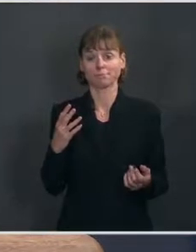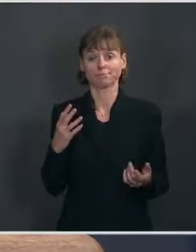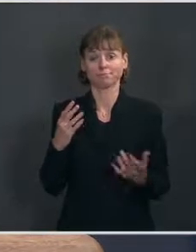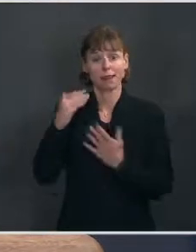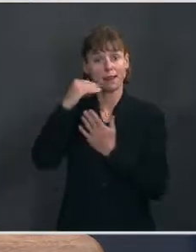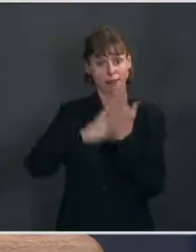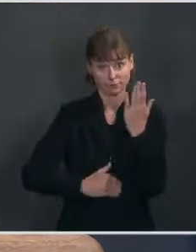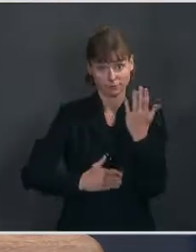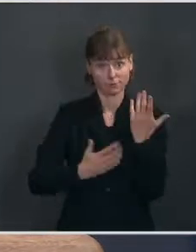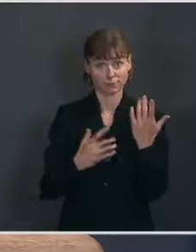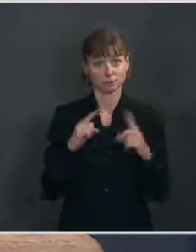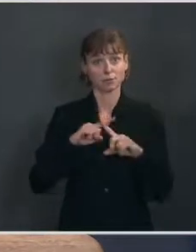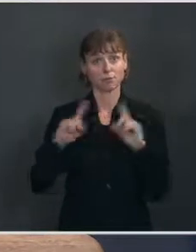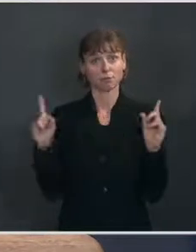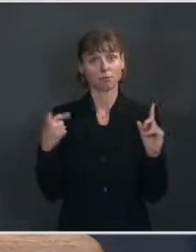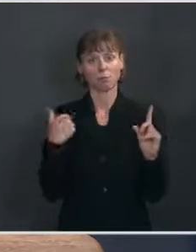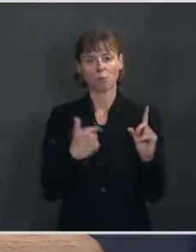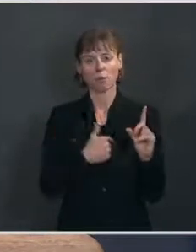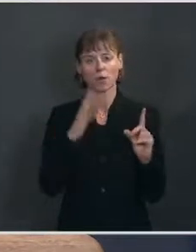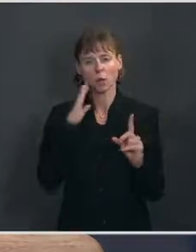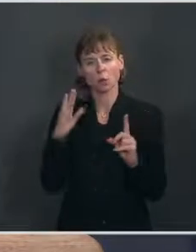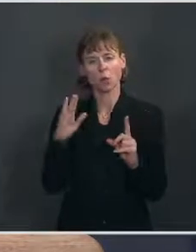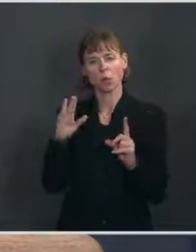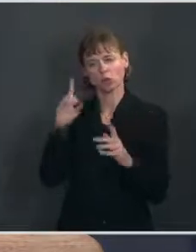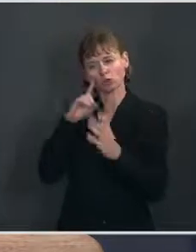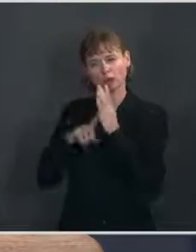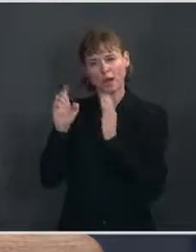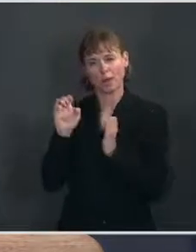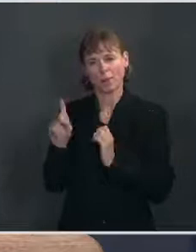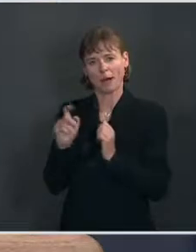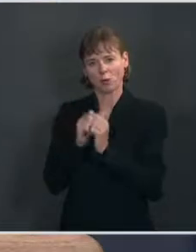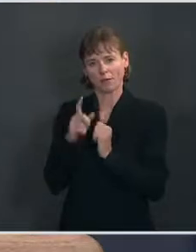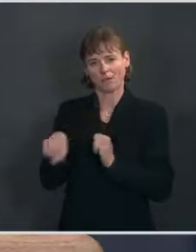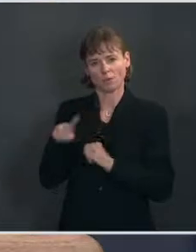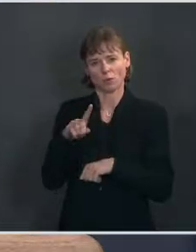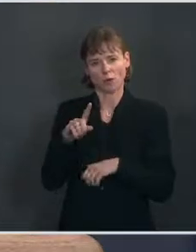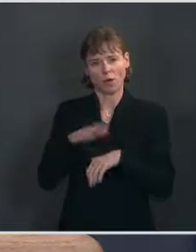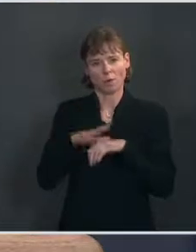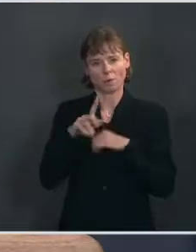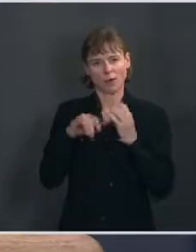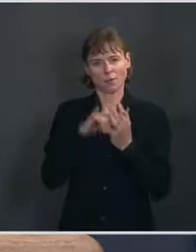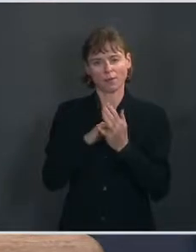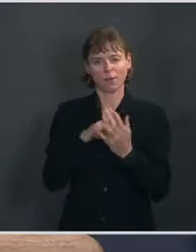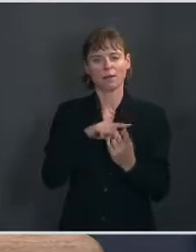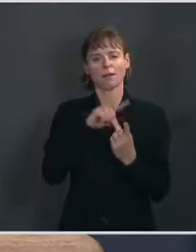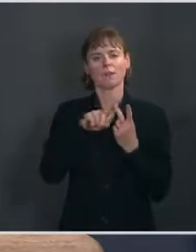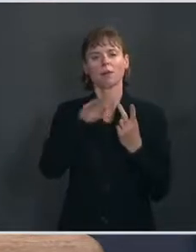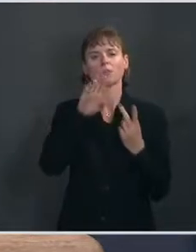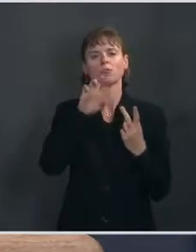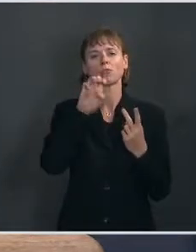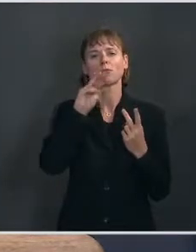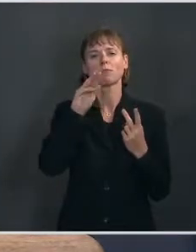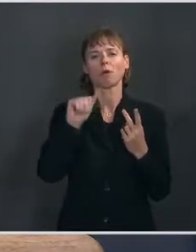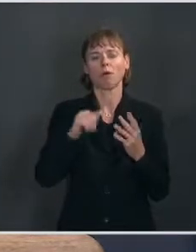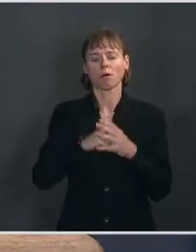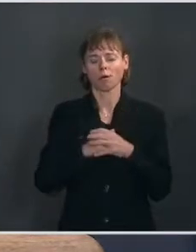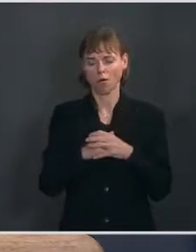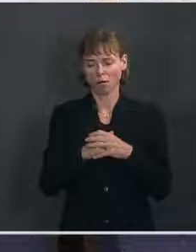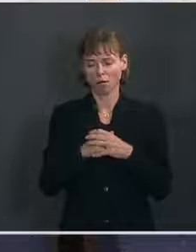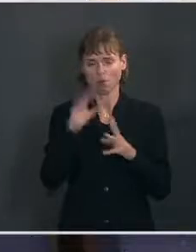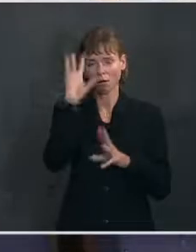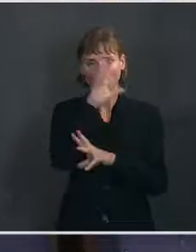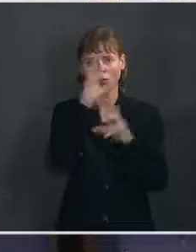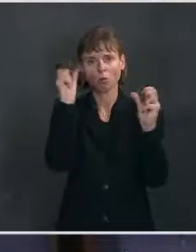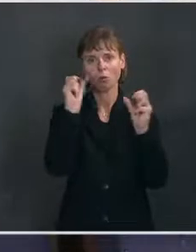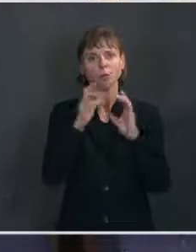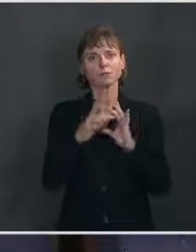manifest, but we will venture to circle back with all of you on that after the briefing. The The if can ask another one on Burma, the President's statement that just came out,